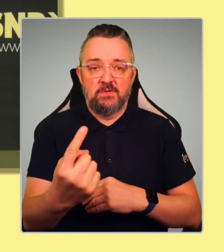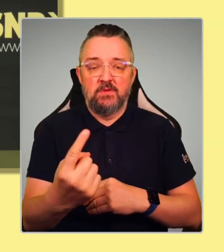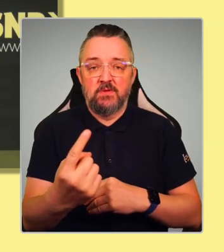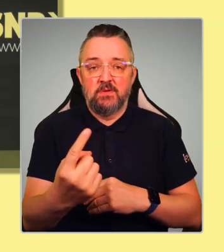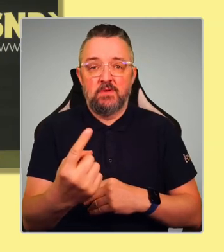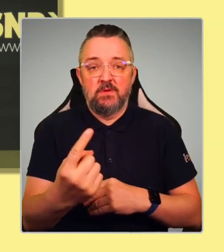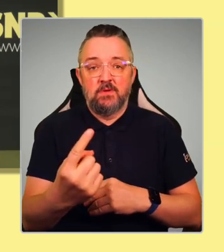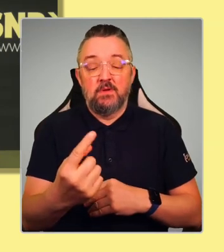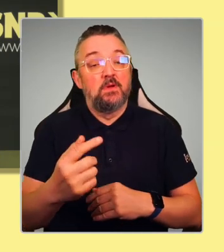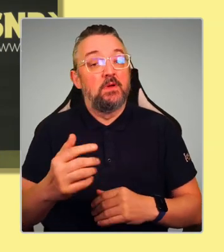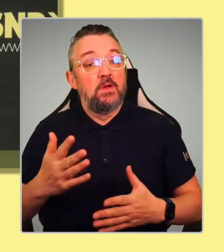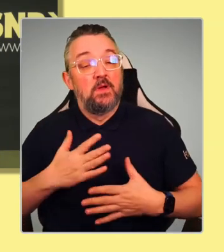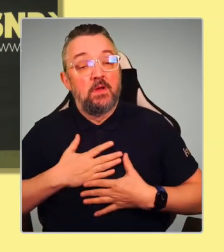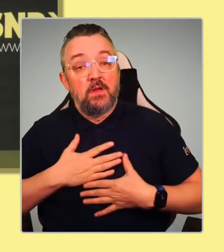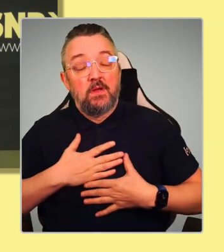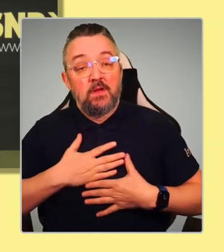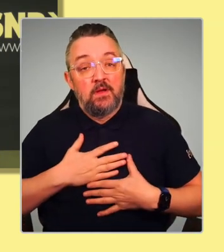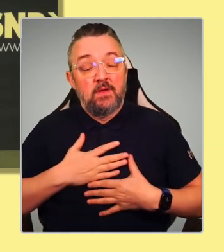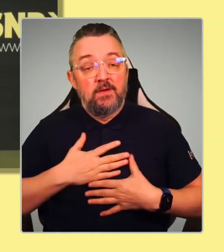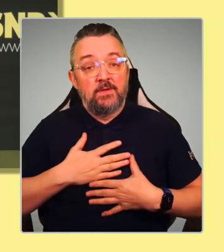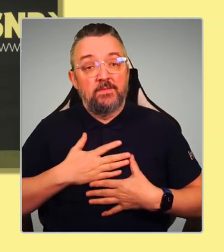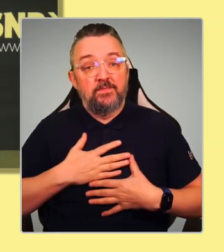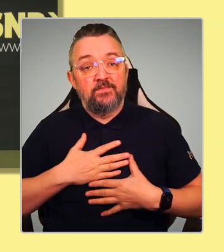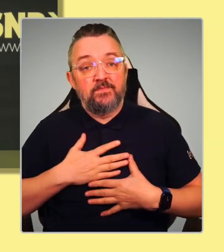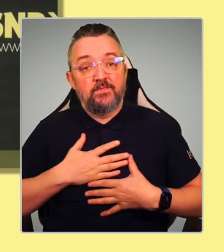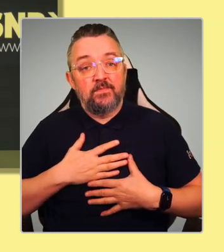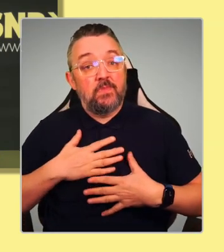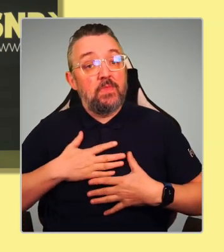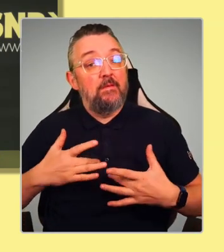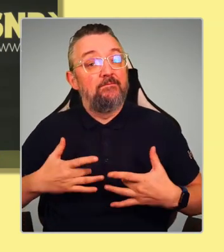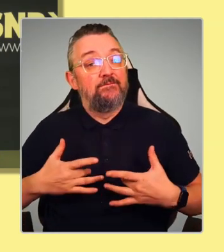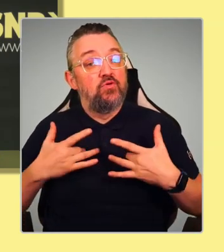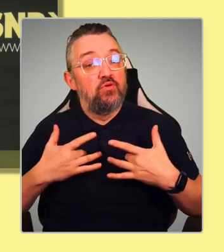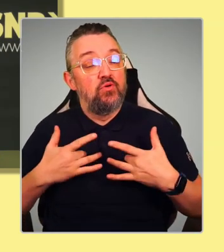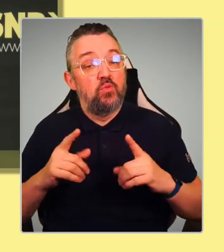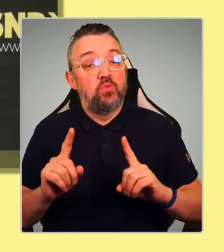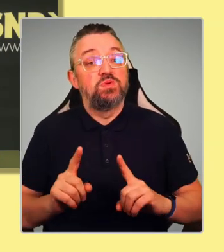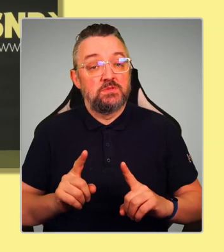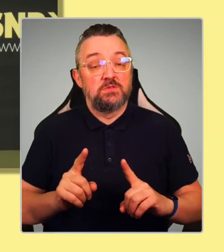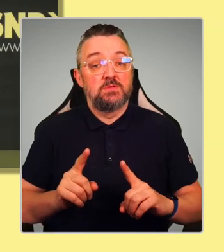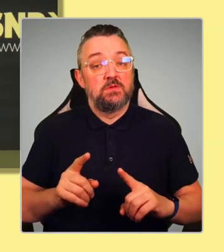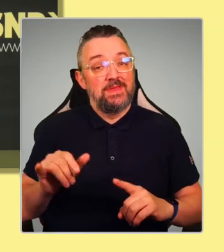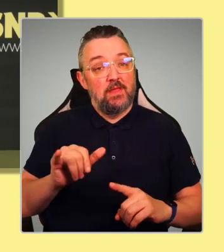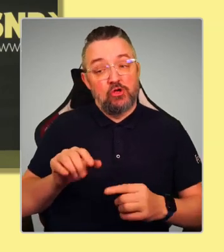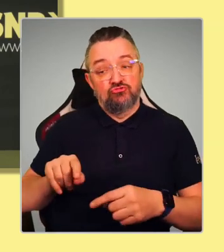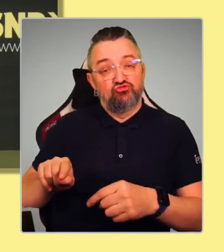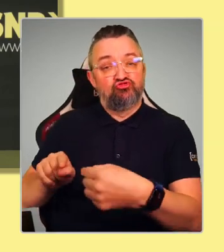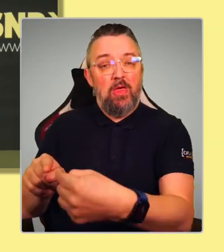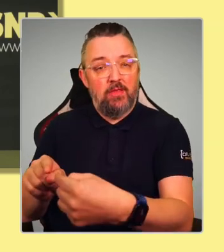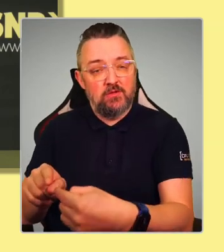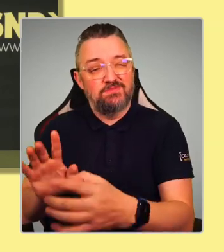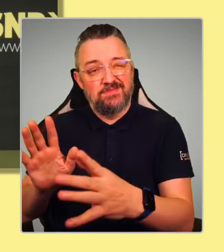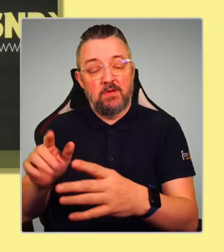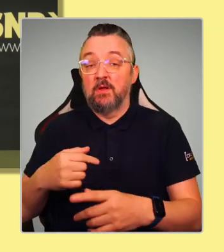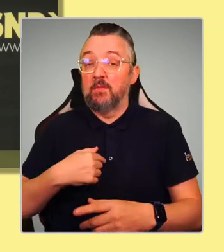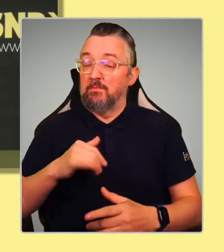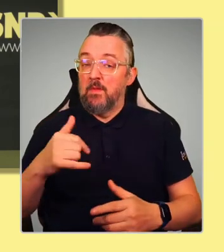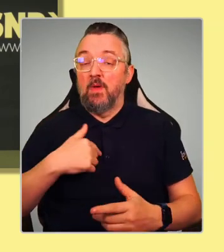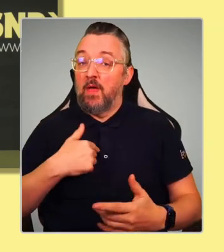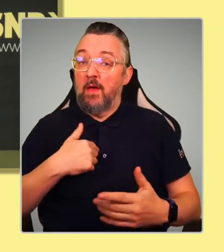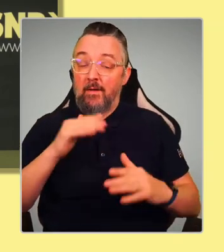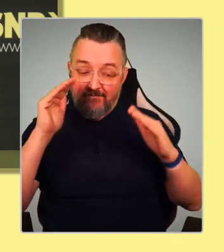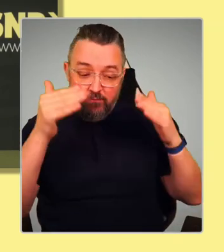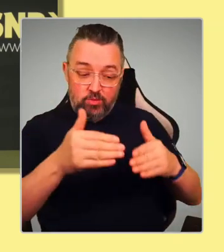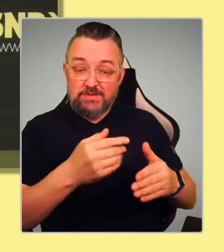whether or not we challenge is that, ultimately, if our focus is on independence, as one of the